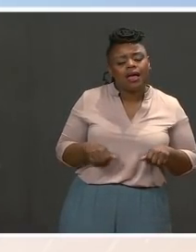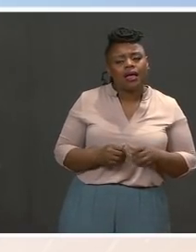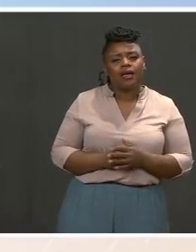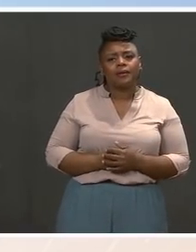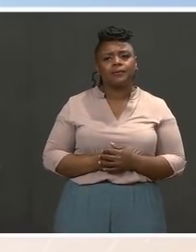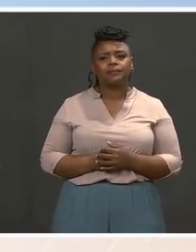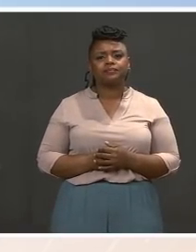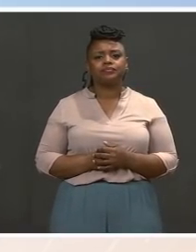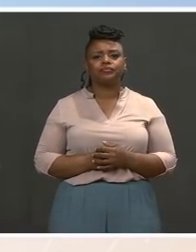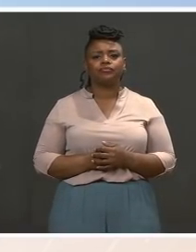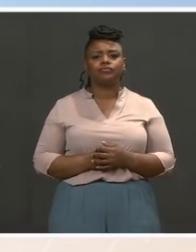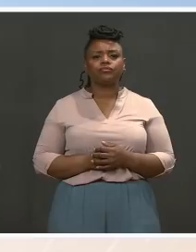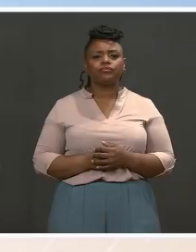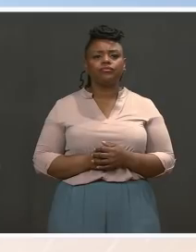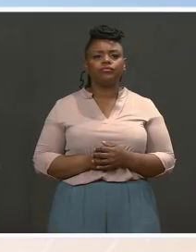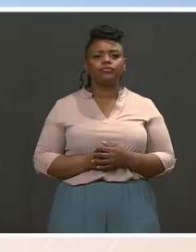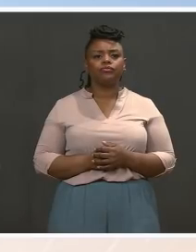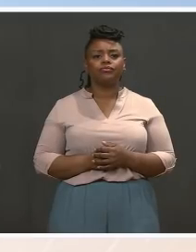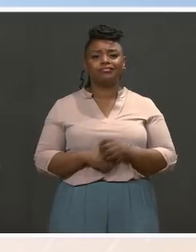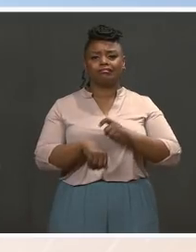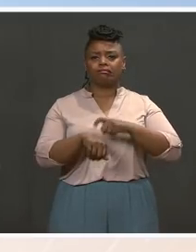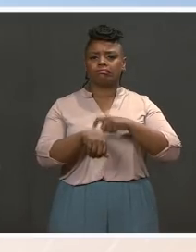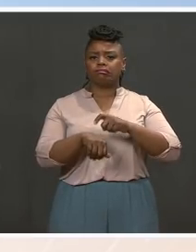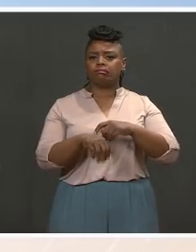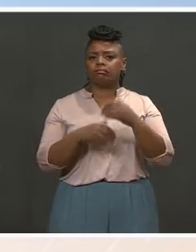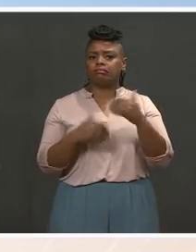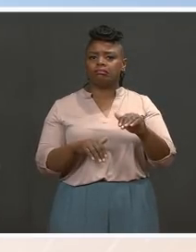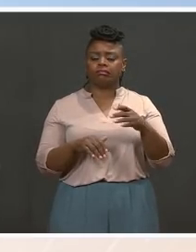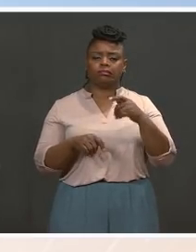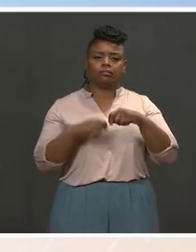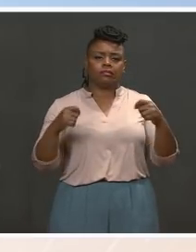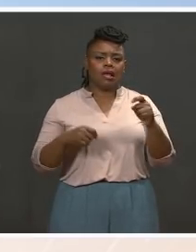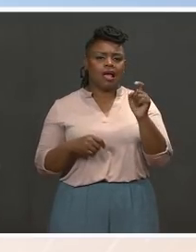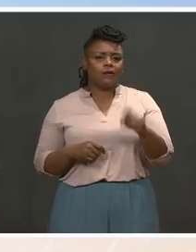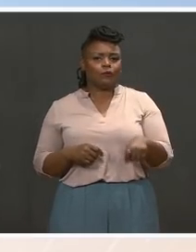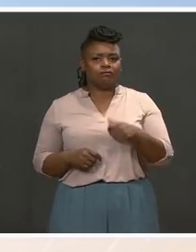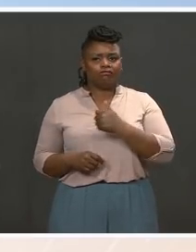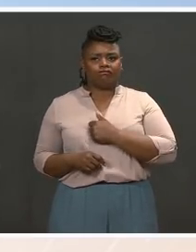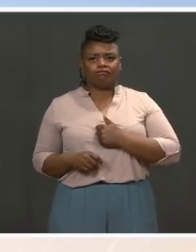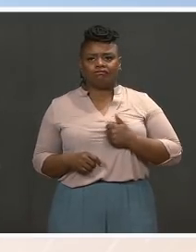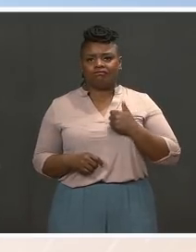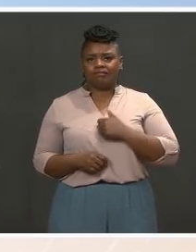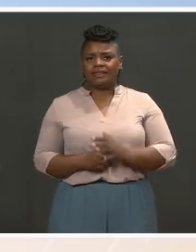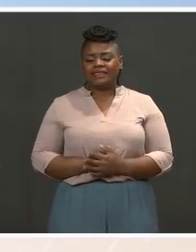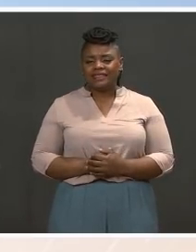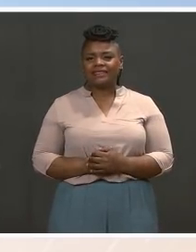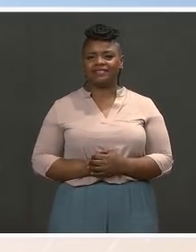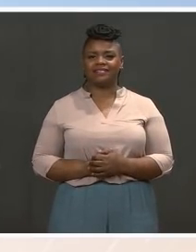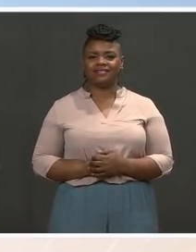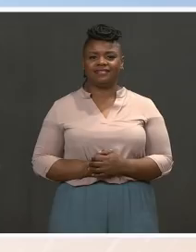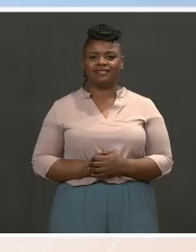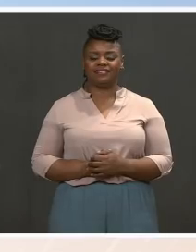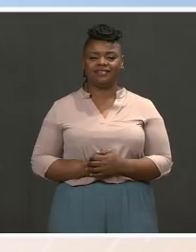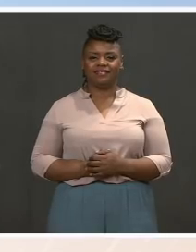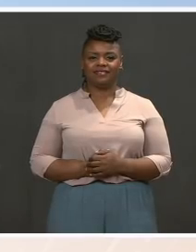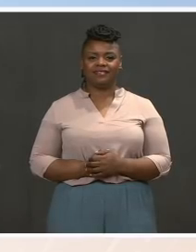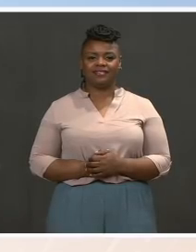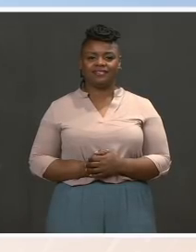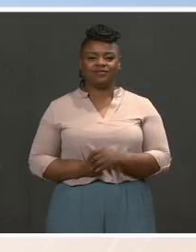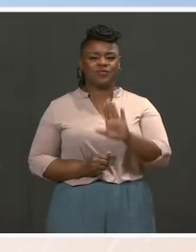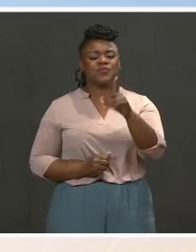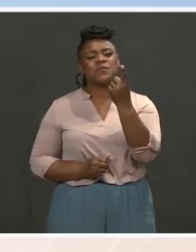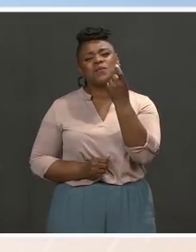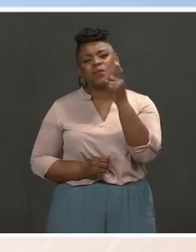it up. The Okay. Sorry, it's legal payday. Just real quickly, in terms of the infrastructure